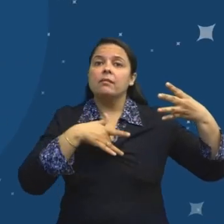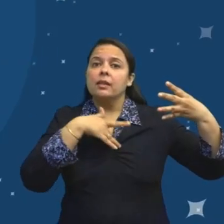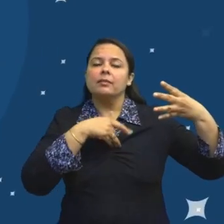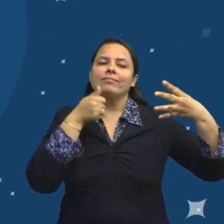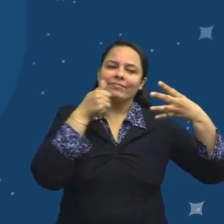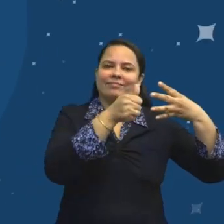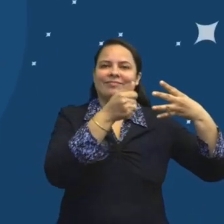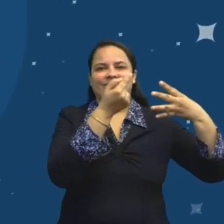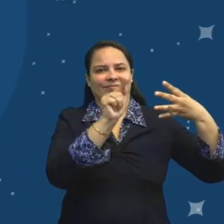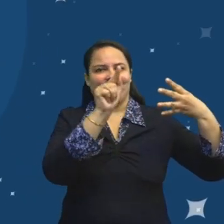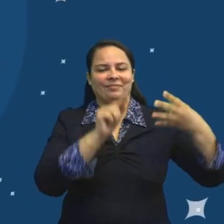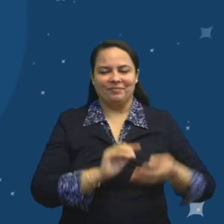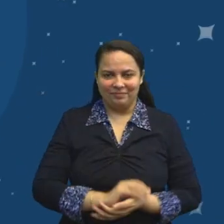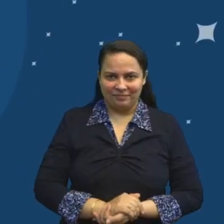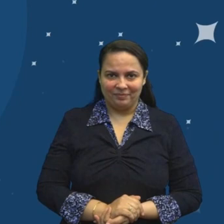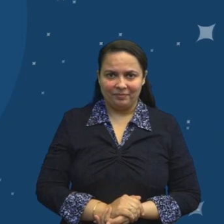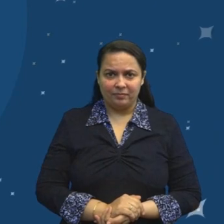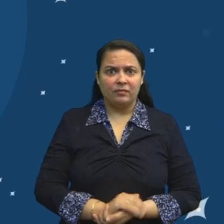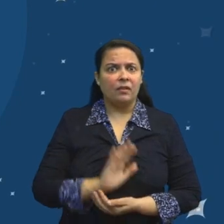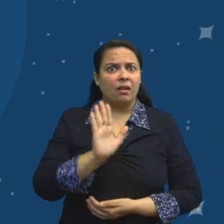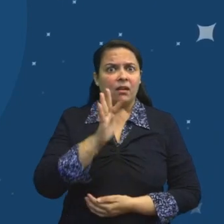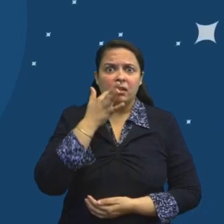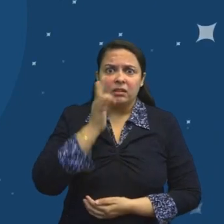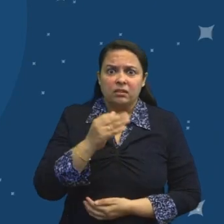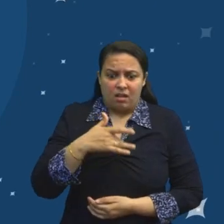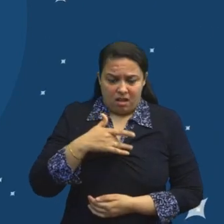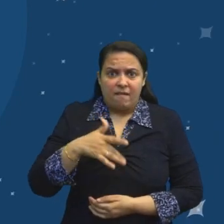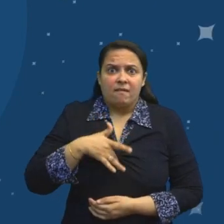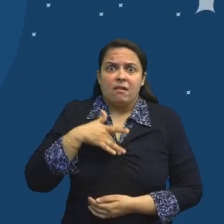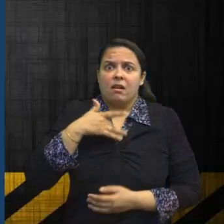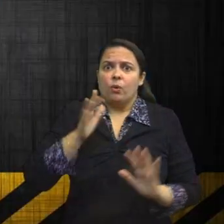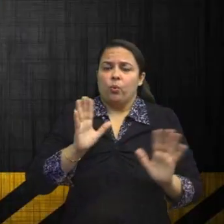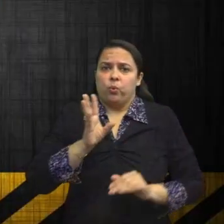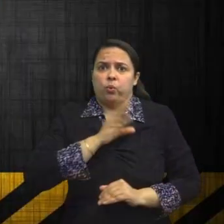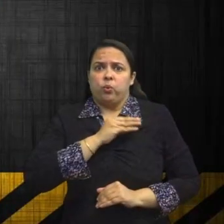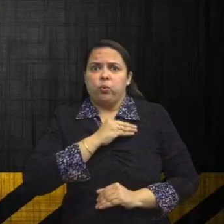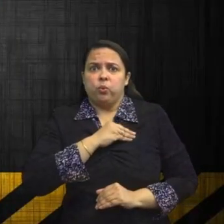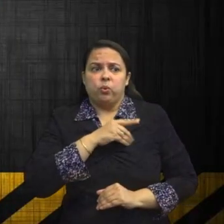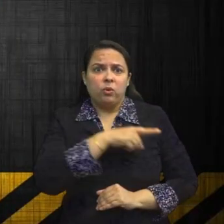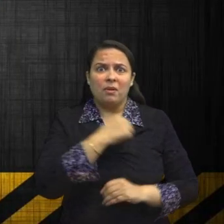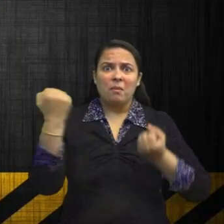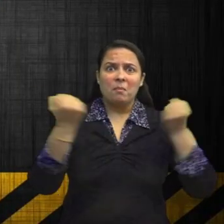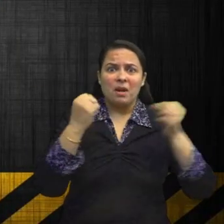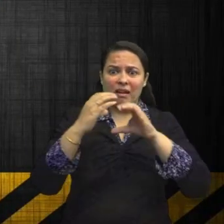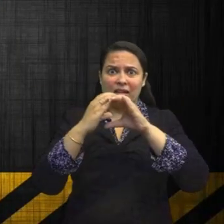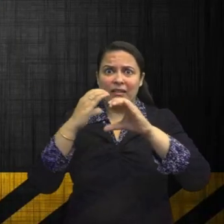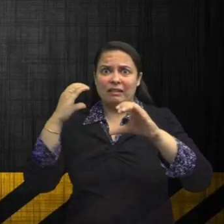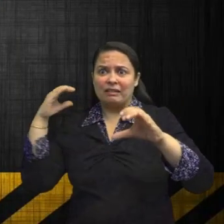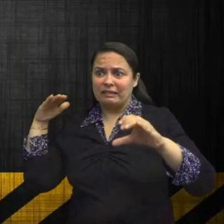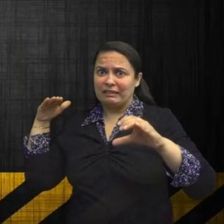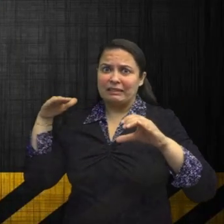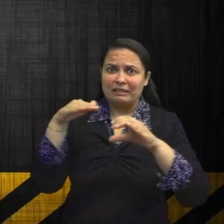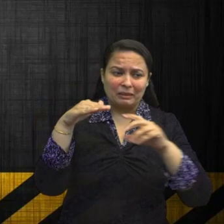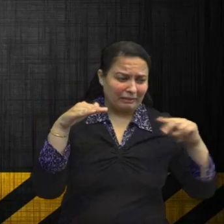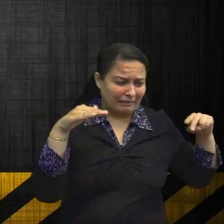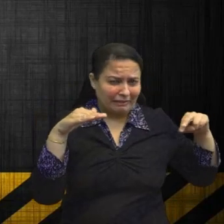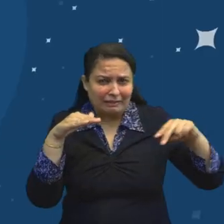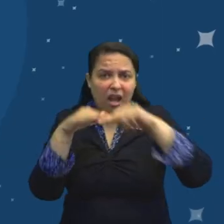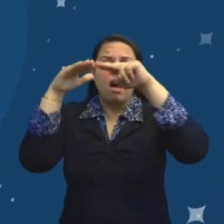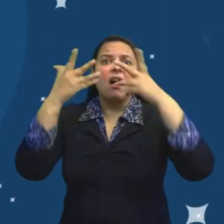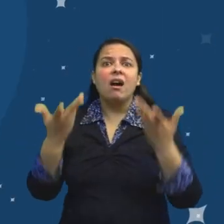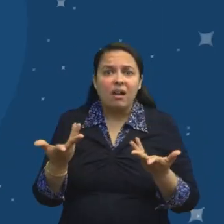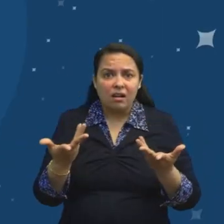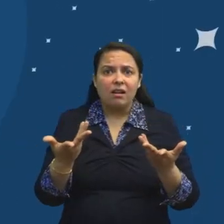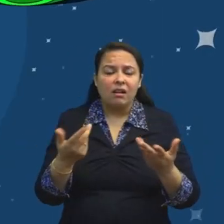Jojo felt the same way when he landed on planet earth. No, no, that's not Jojo. He is Jojo.